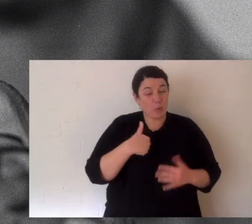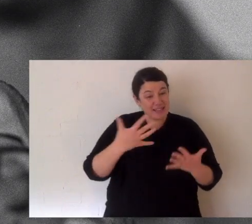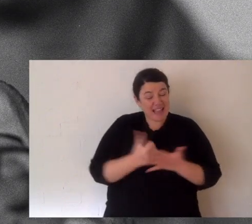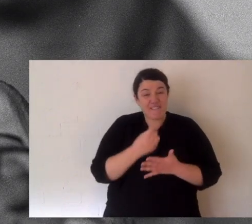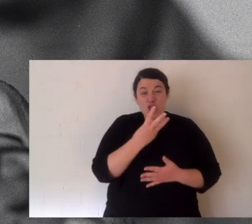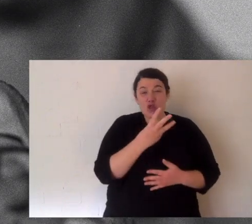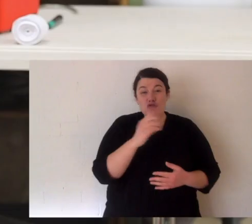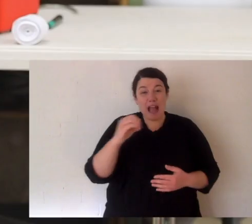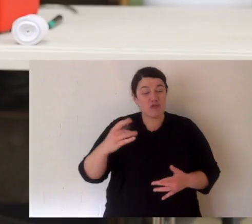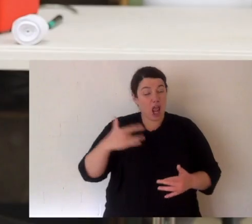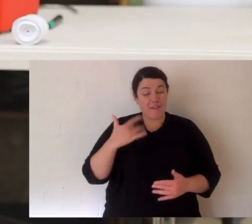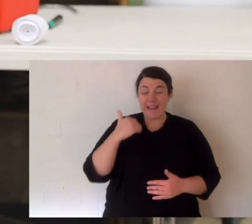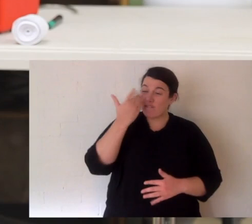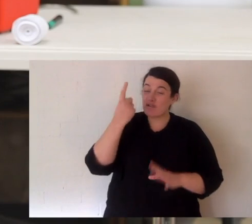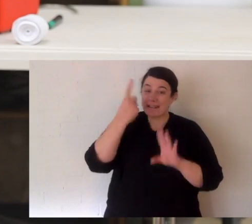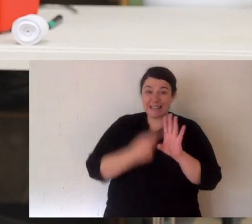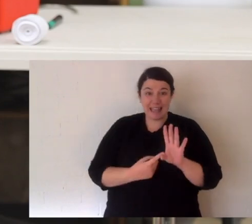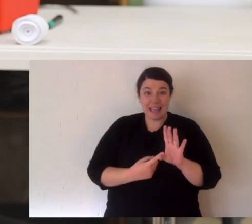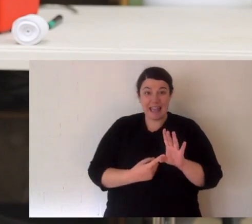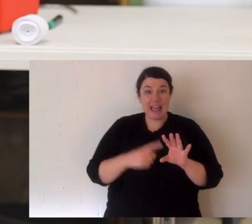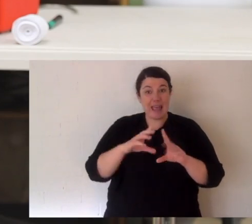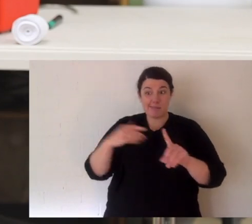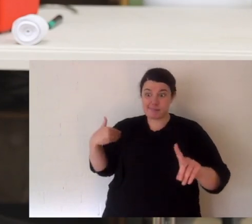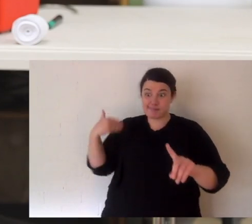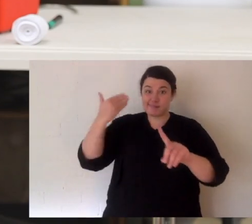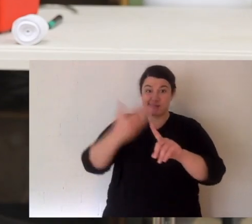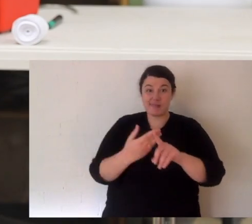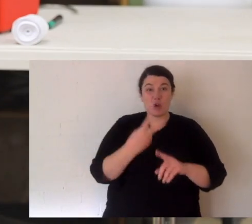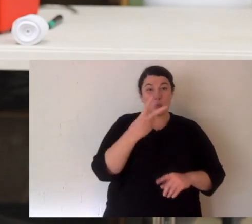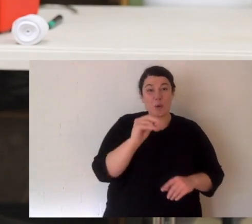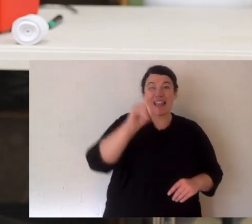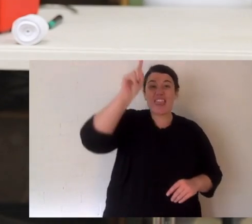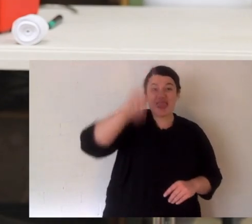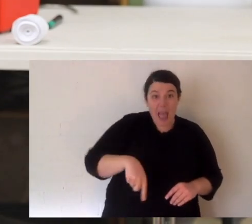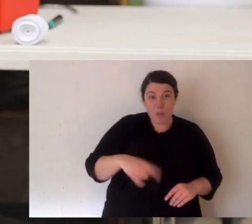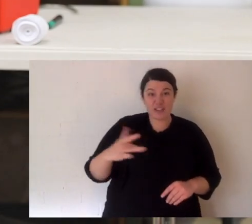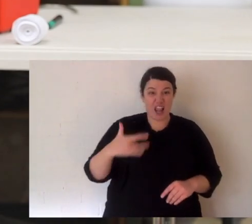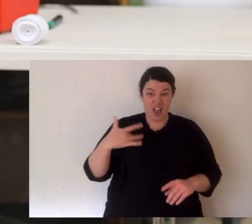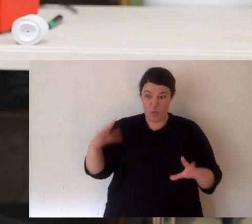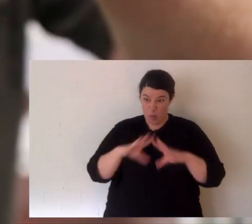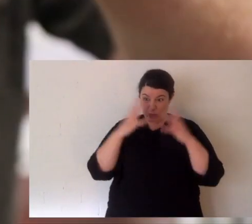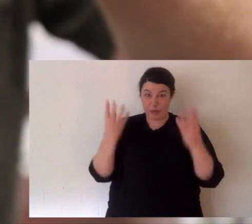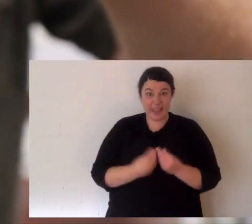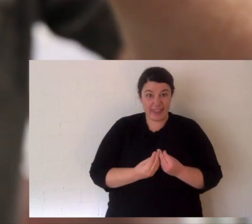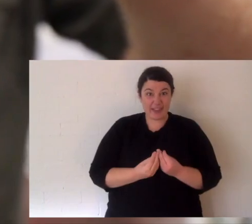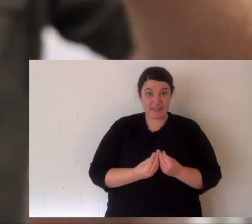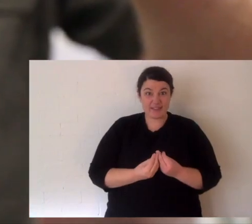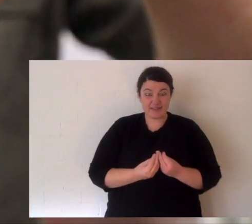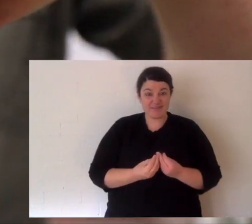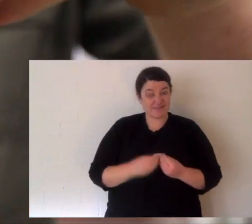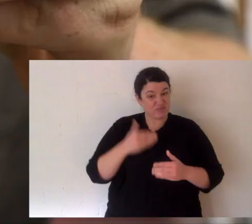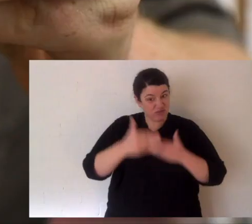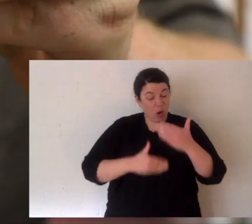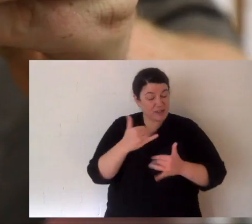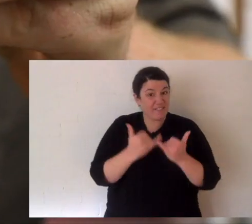300 lives every year and about 20,000 lives since the program started. Is it dangerous you might